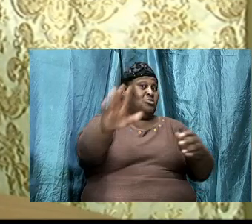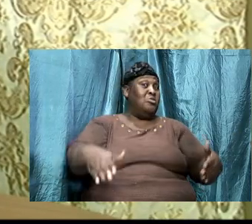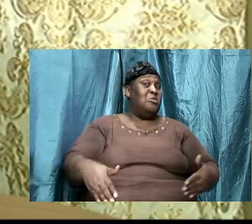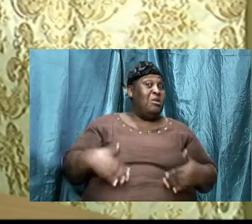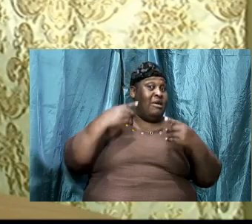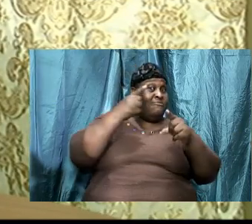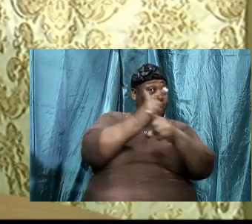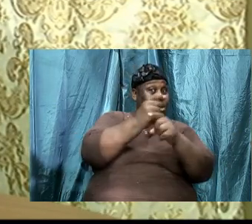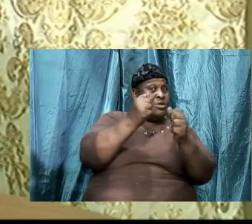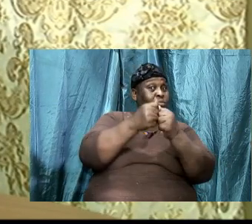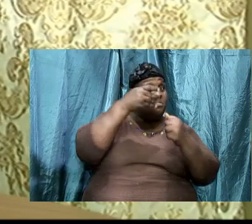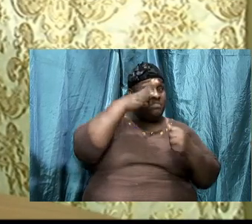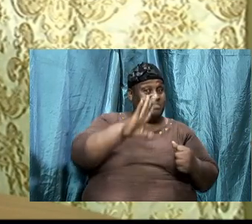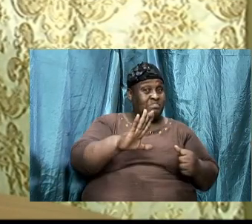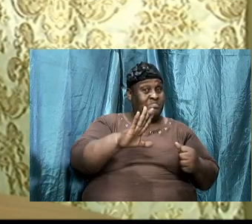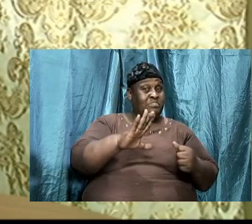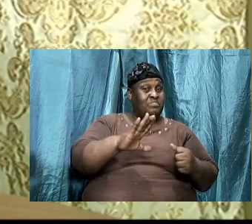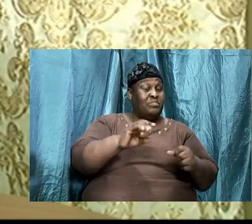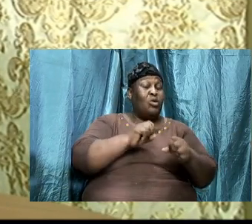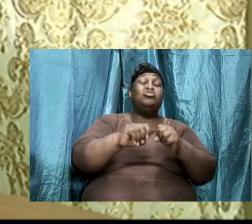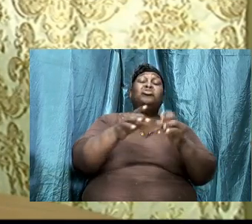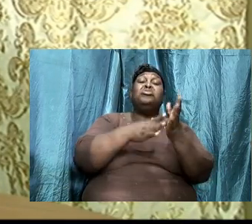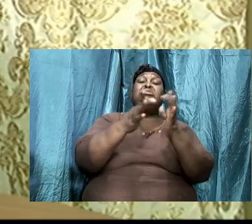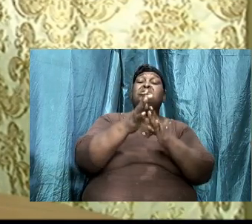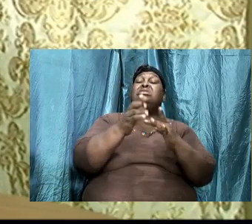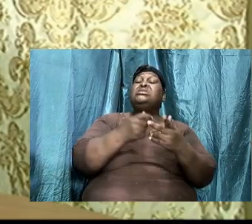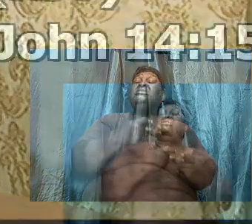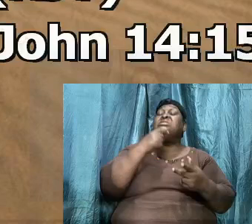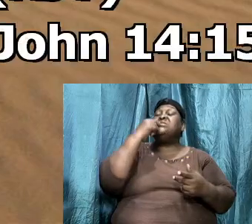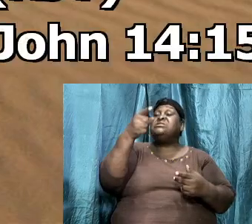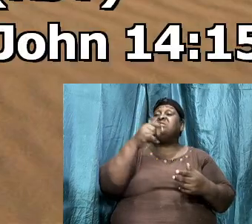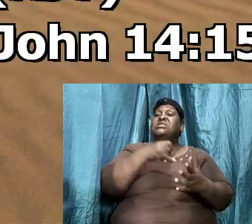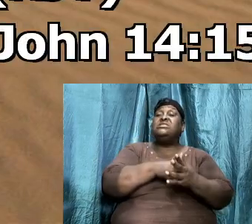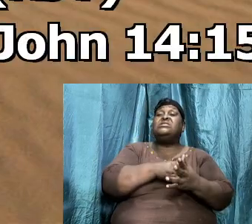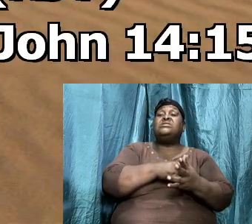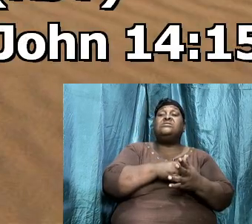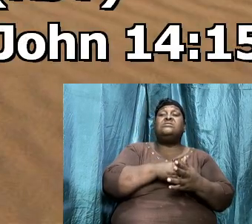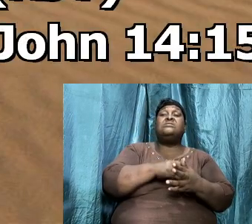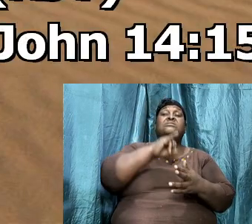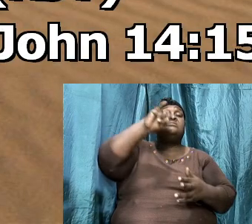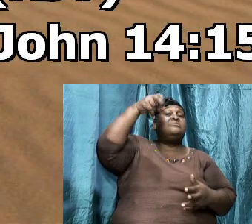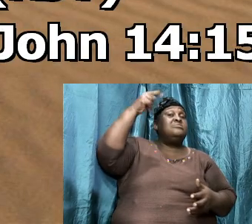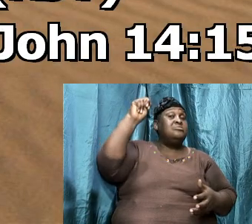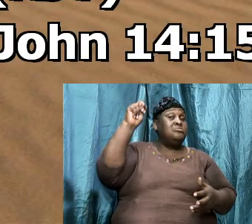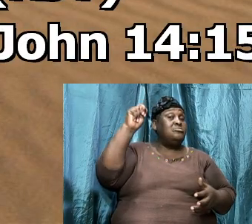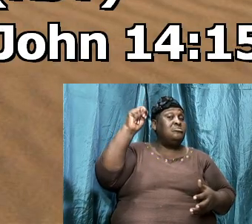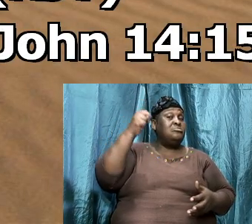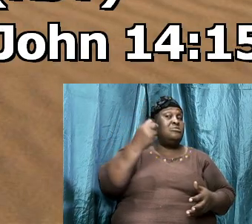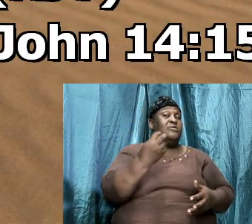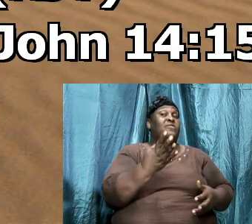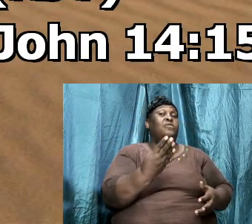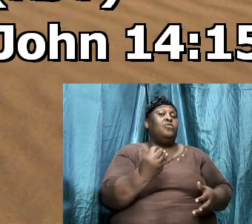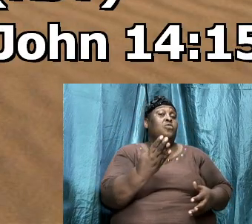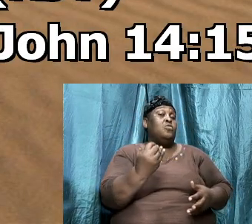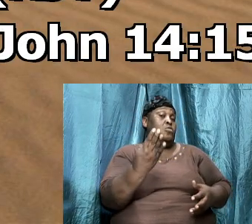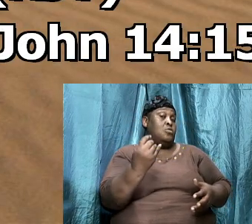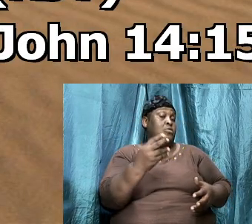So, Jesus said it in St. John 14, 15. And I want us to understand this.